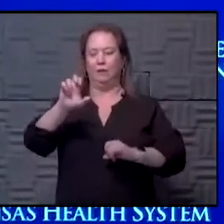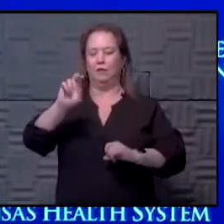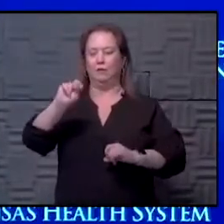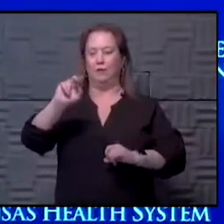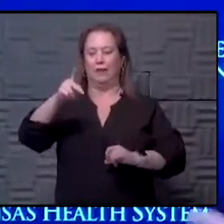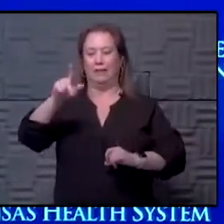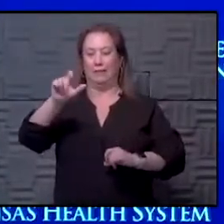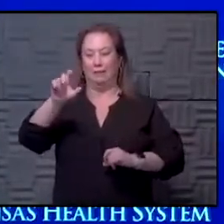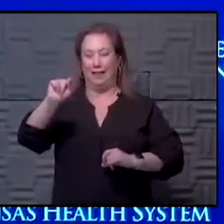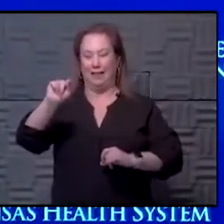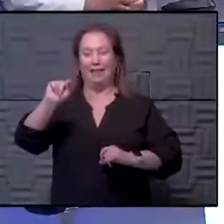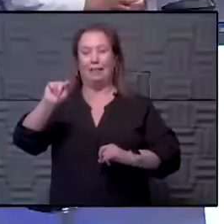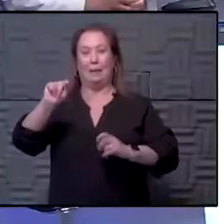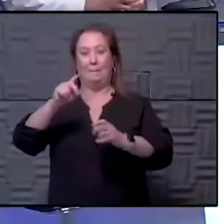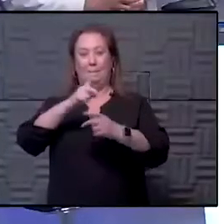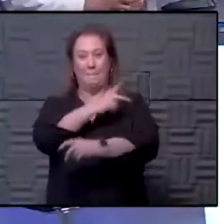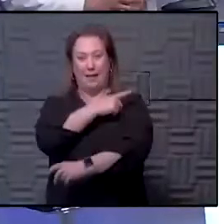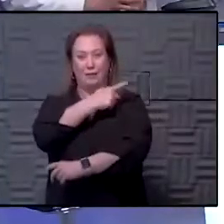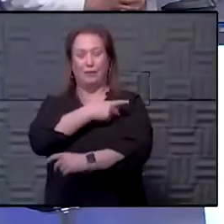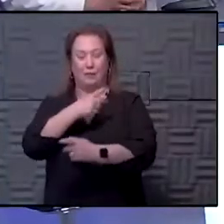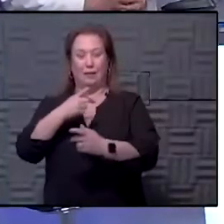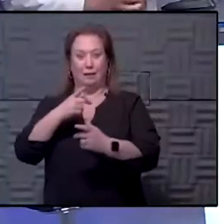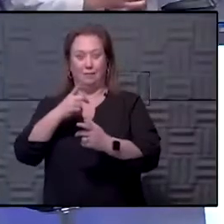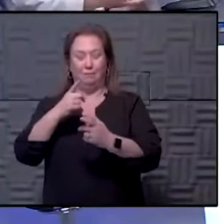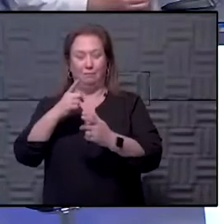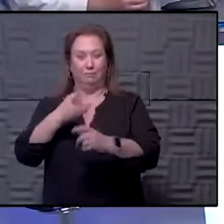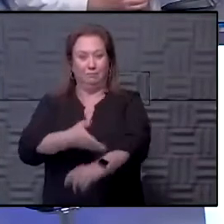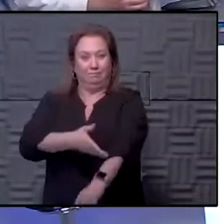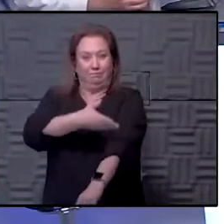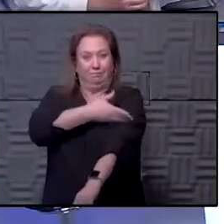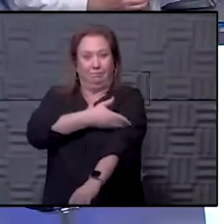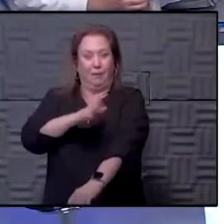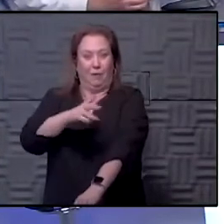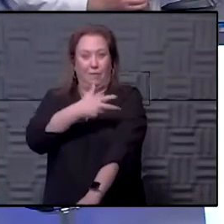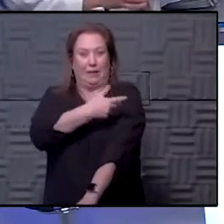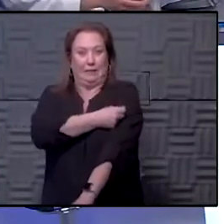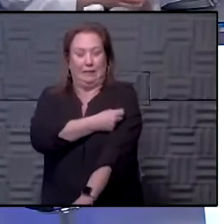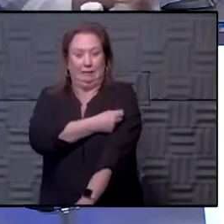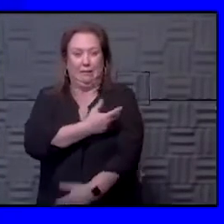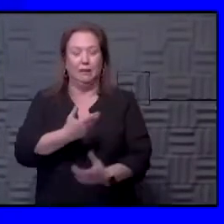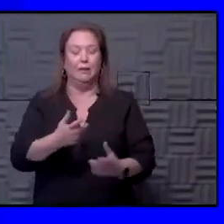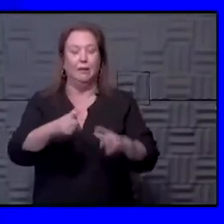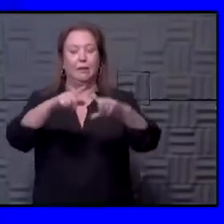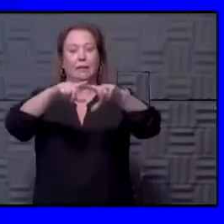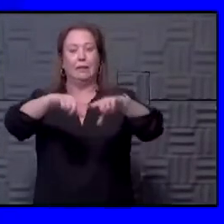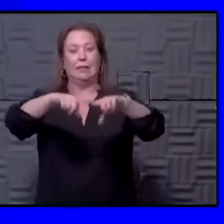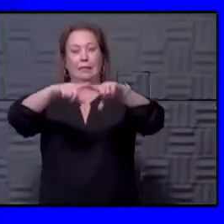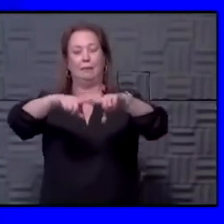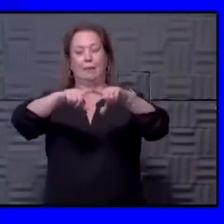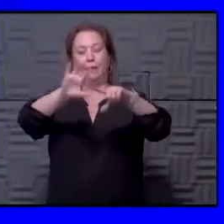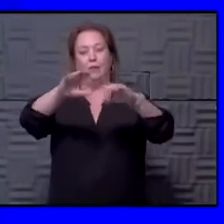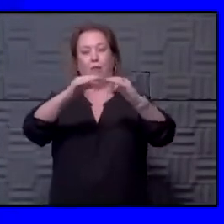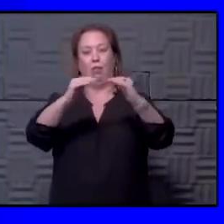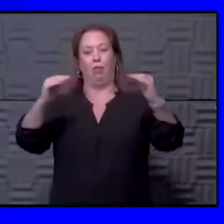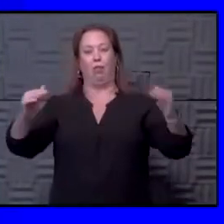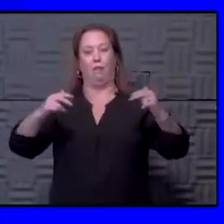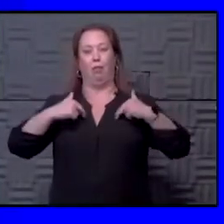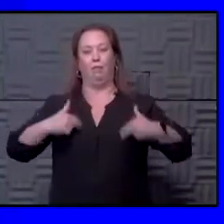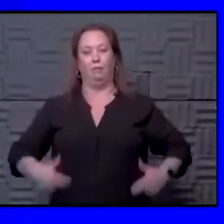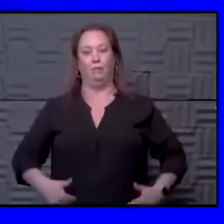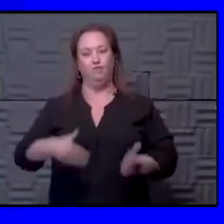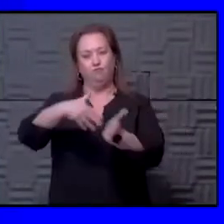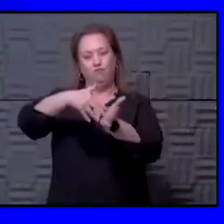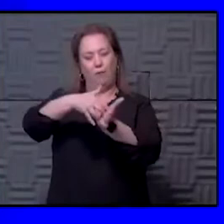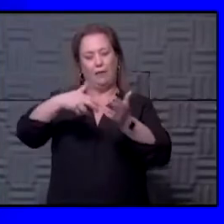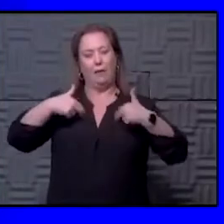get some immunity from vaccination. Yeah, absolutely. You know, I think that's a good question. I think it all depends on the level of immunosuppression. We know that